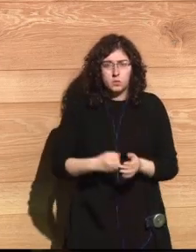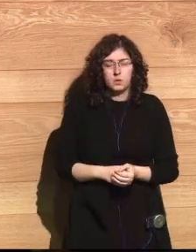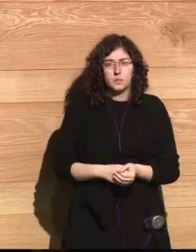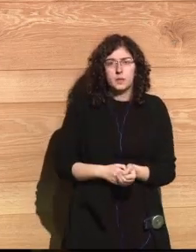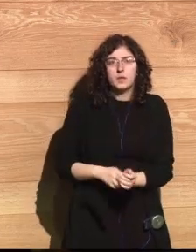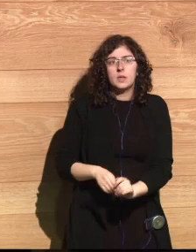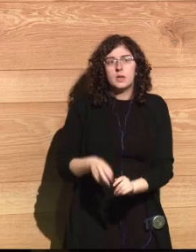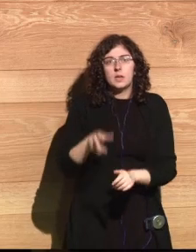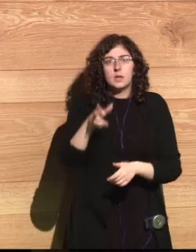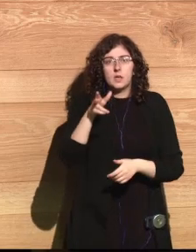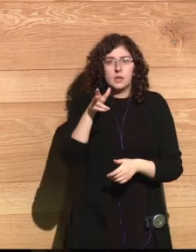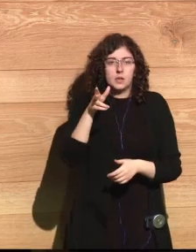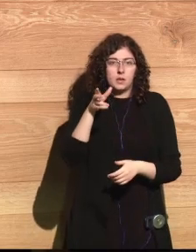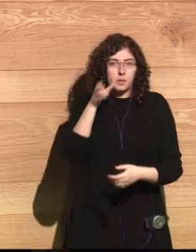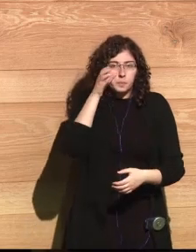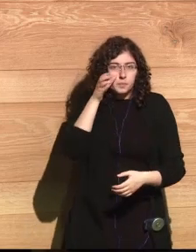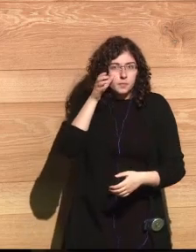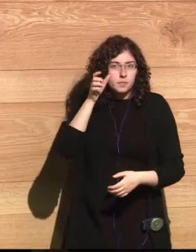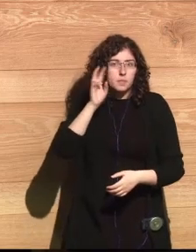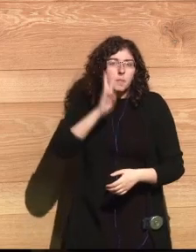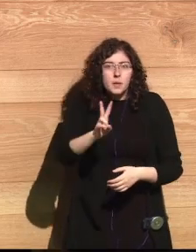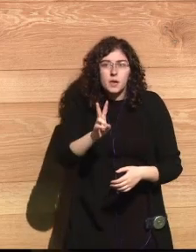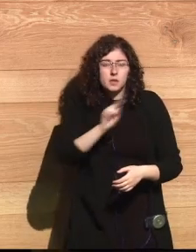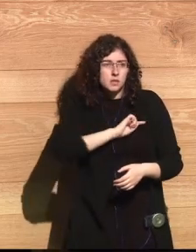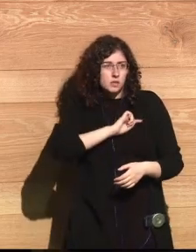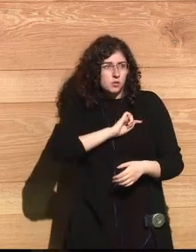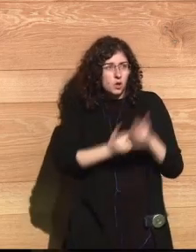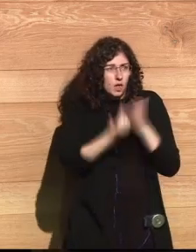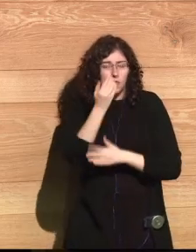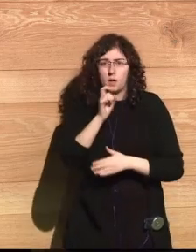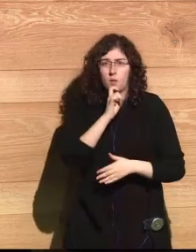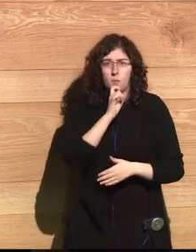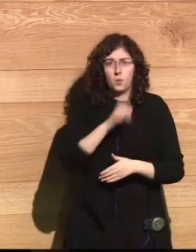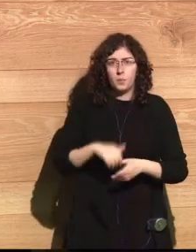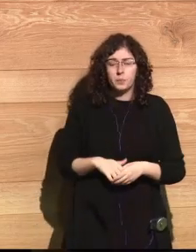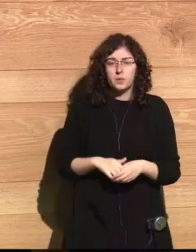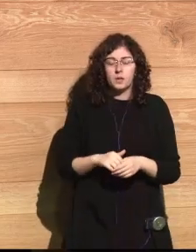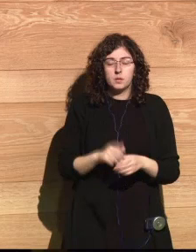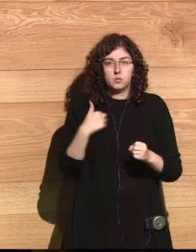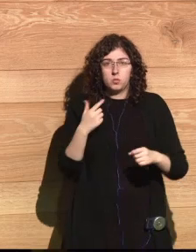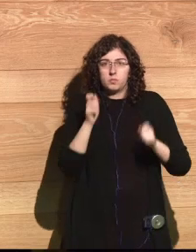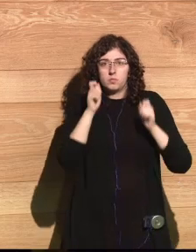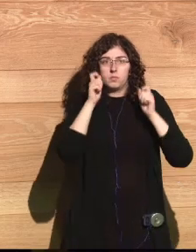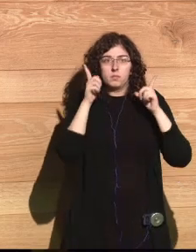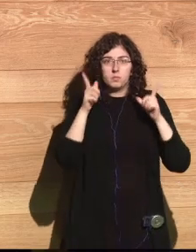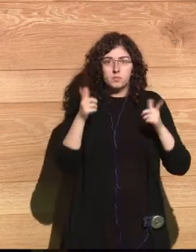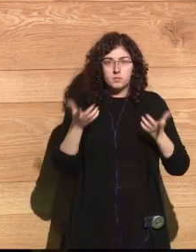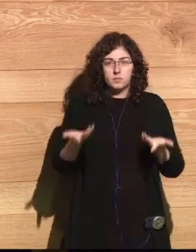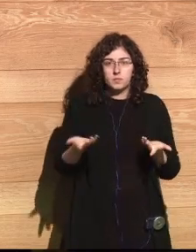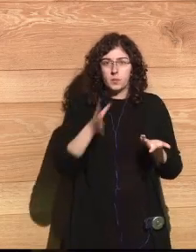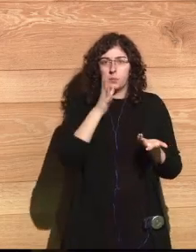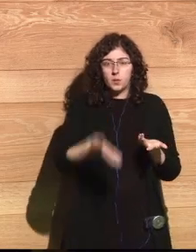felt that day. And for me, I was surprised because I saw that